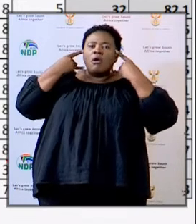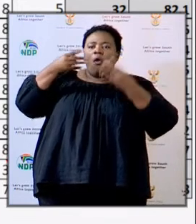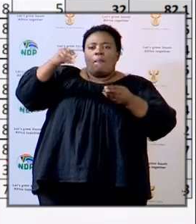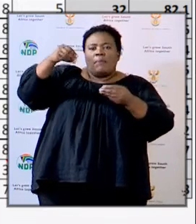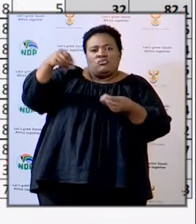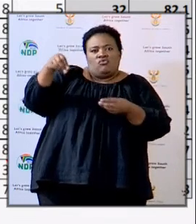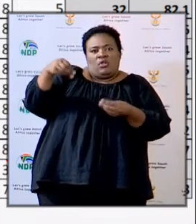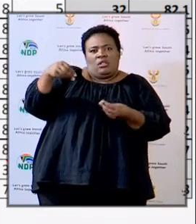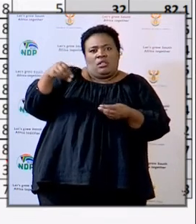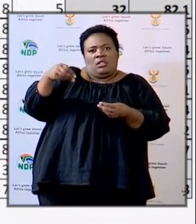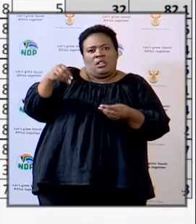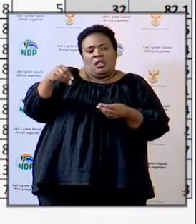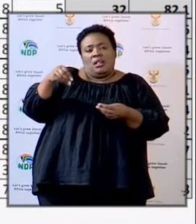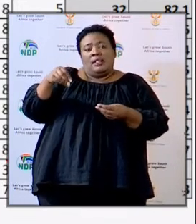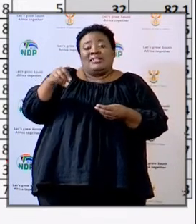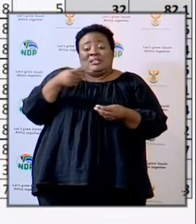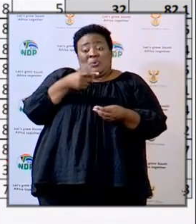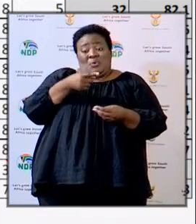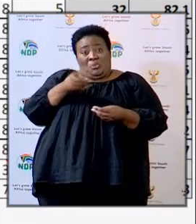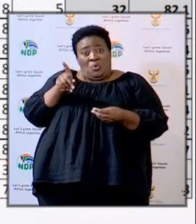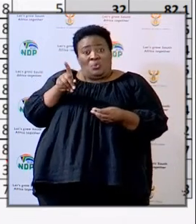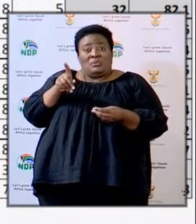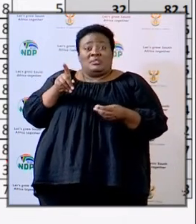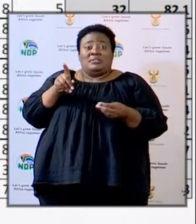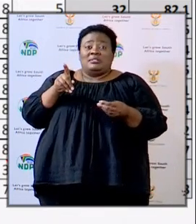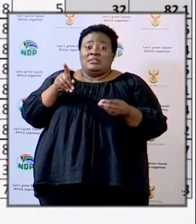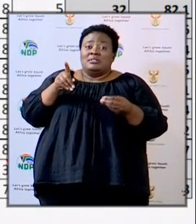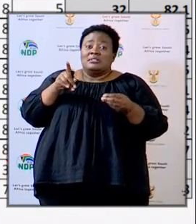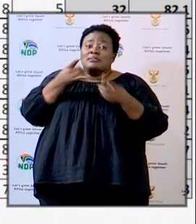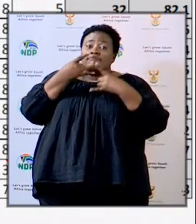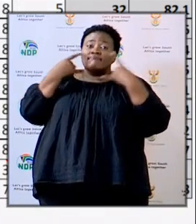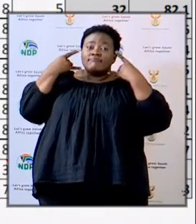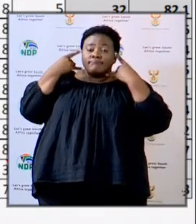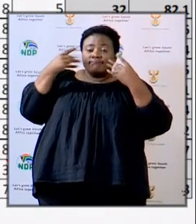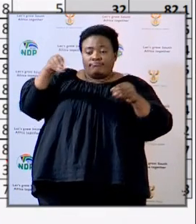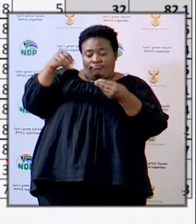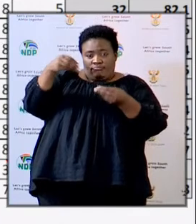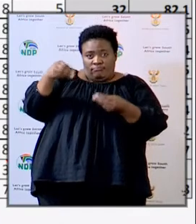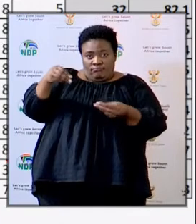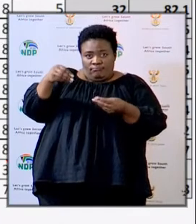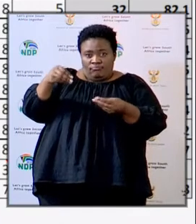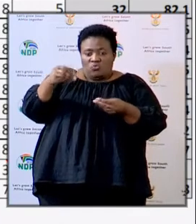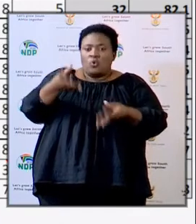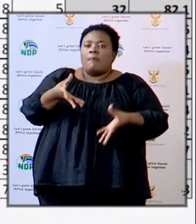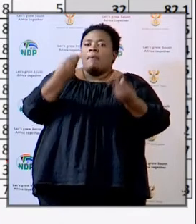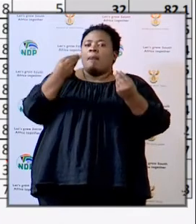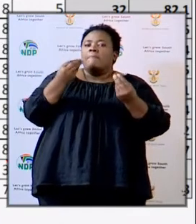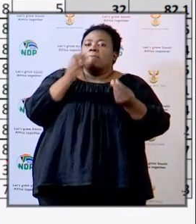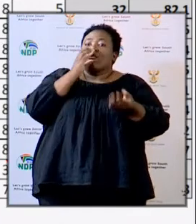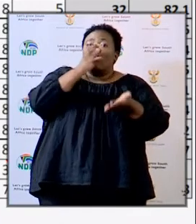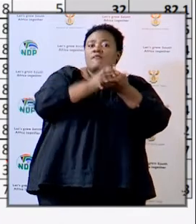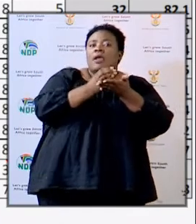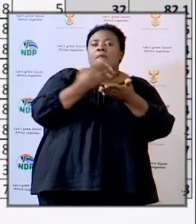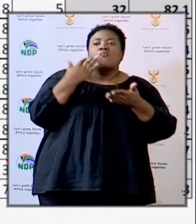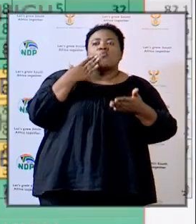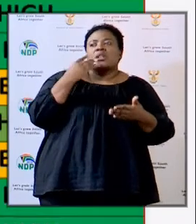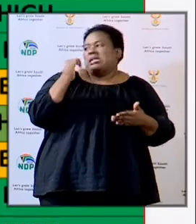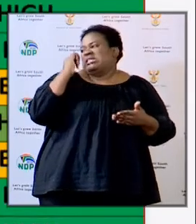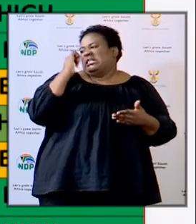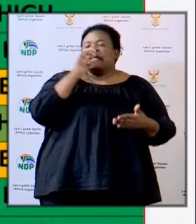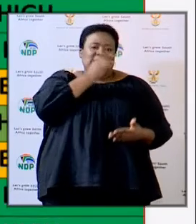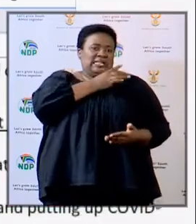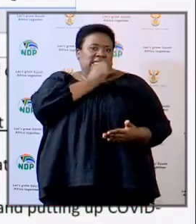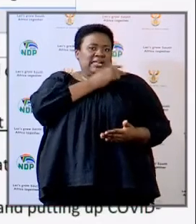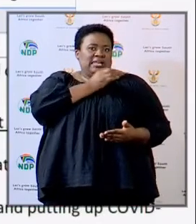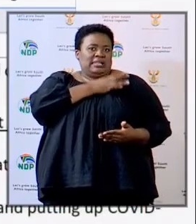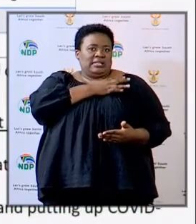which we had actually flagged, and those cloth masks were received, we confirmed, by yesterday, you